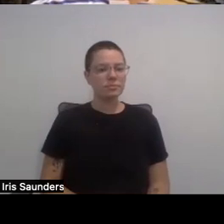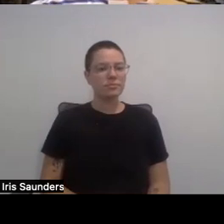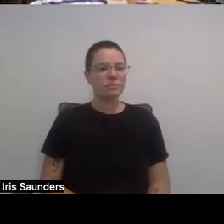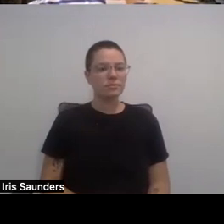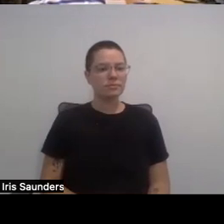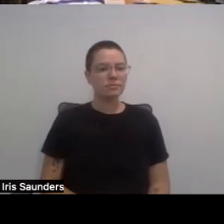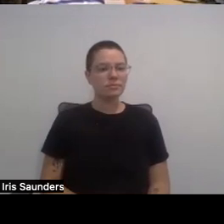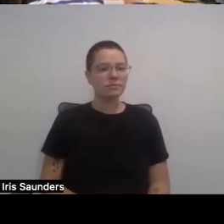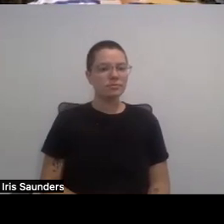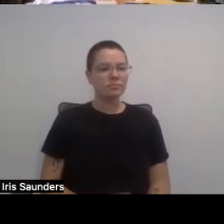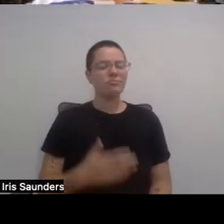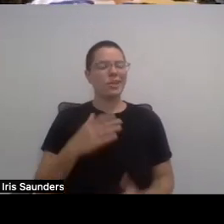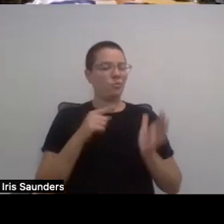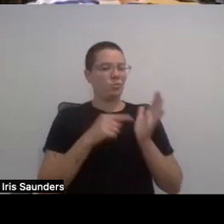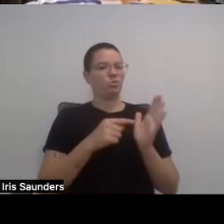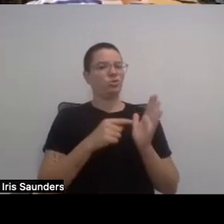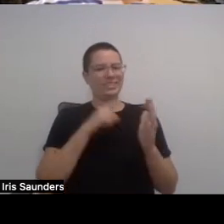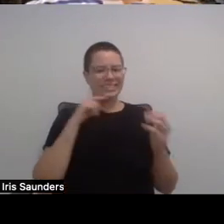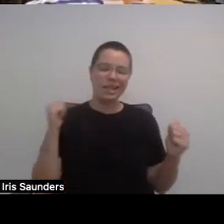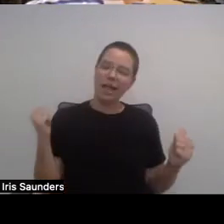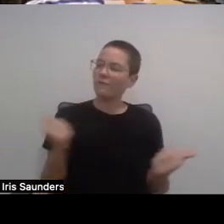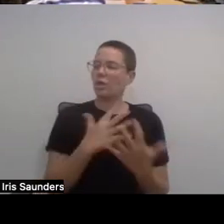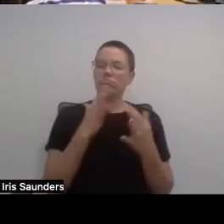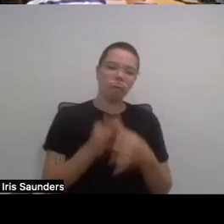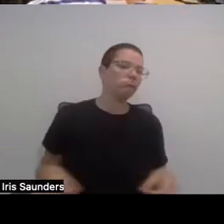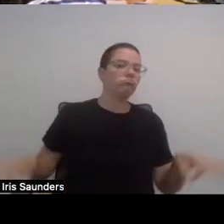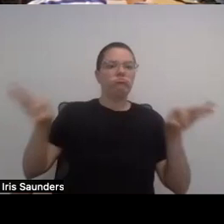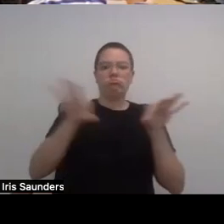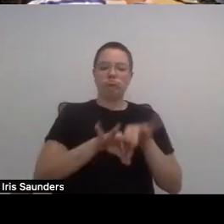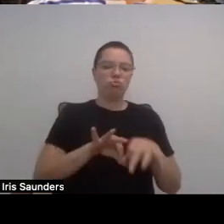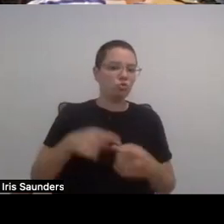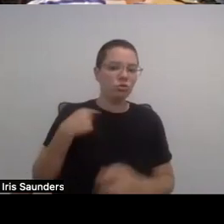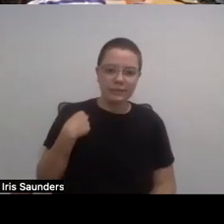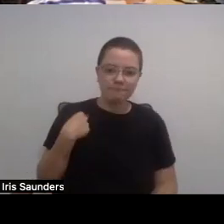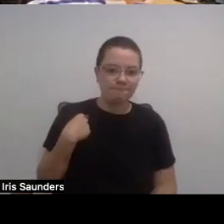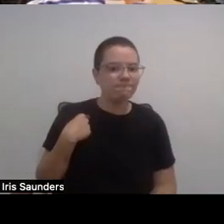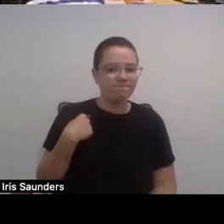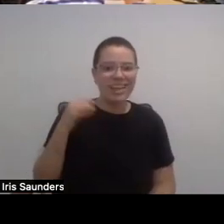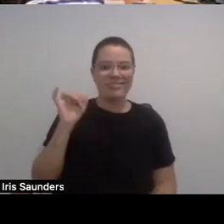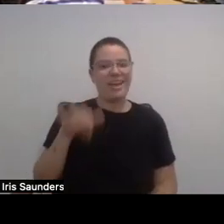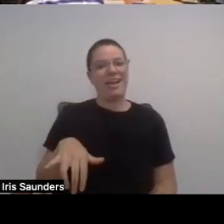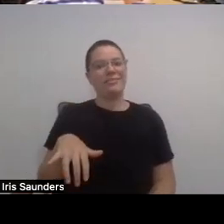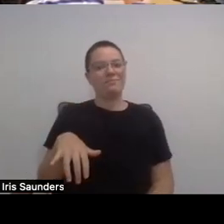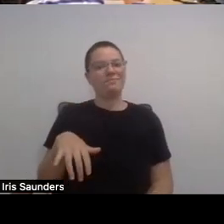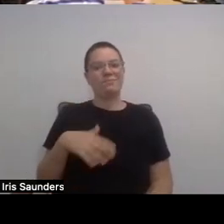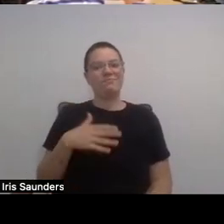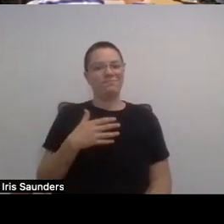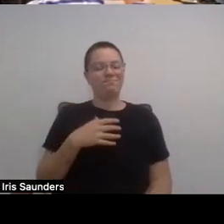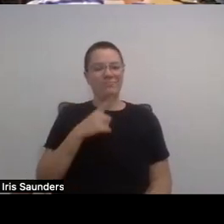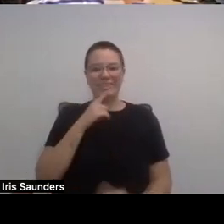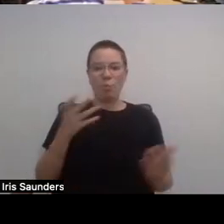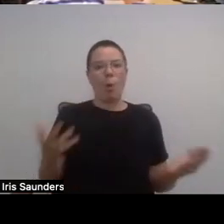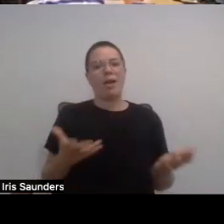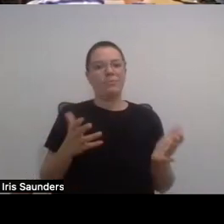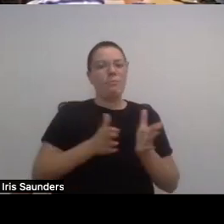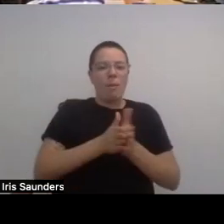everything to me. It is one of the main things that drives me and fuel me in